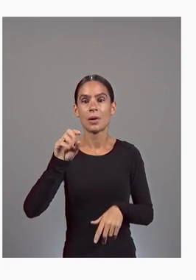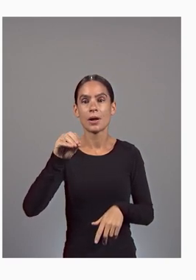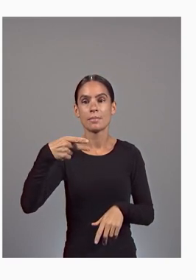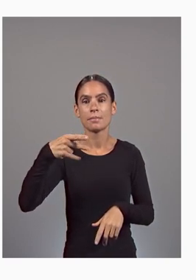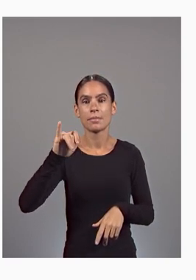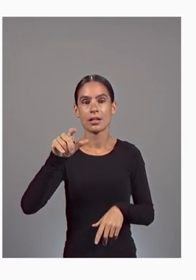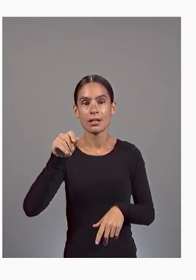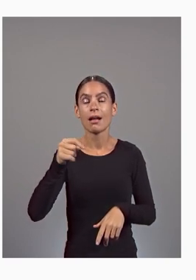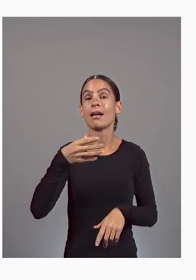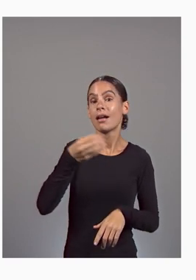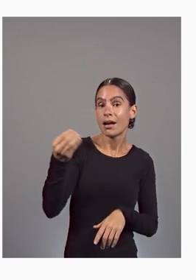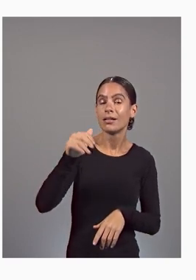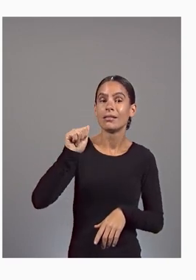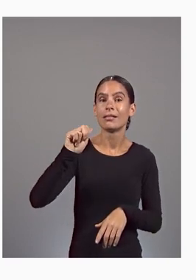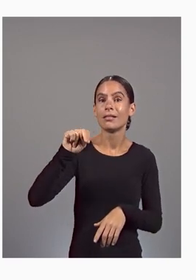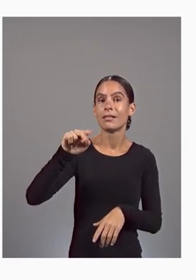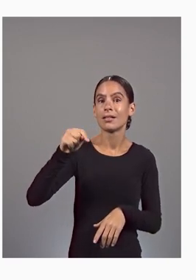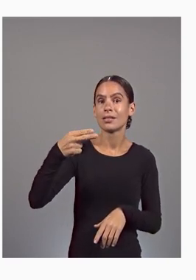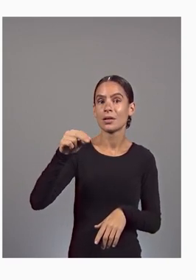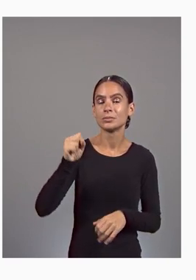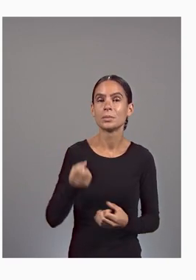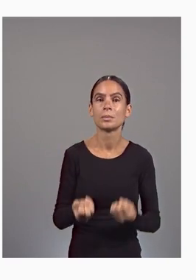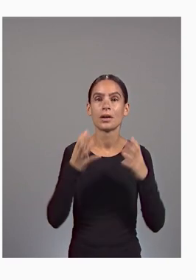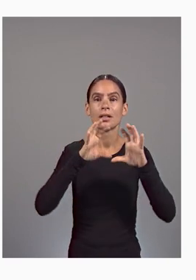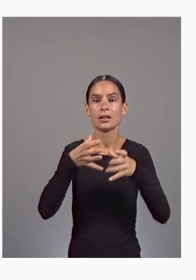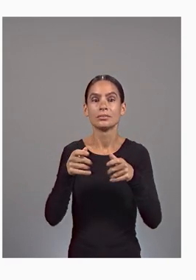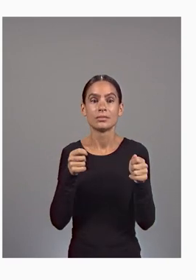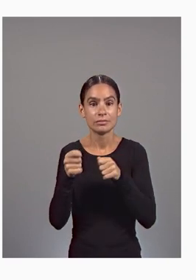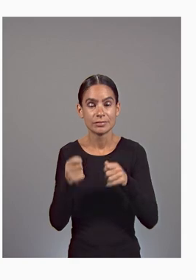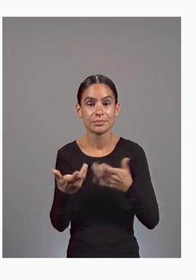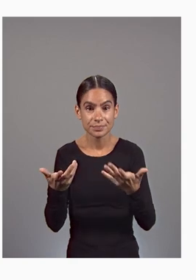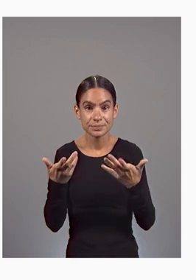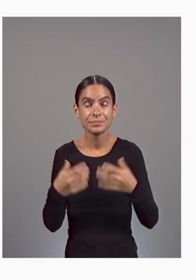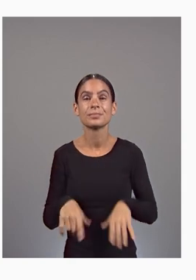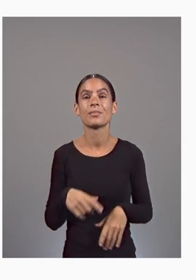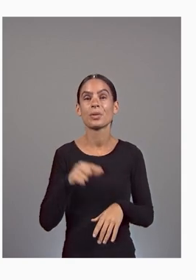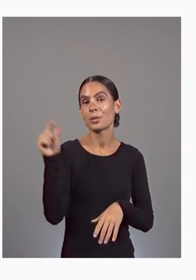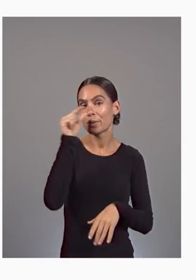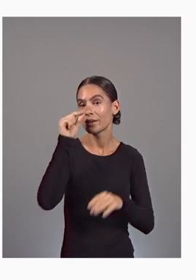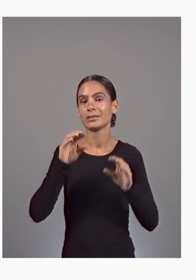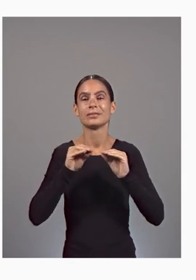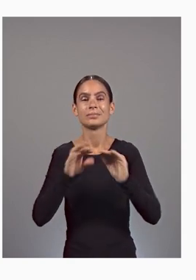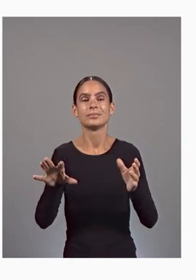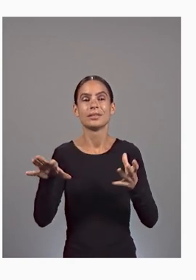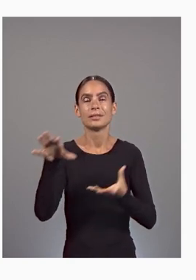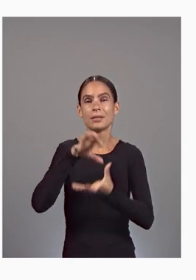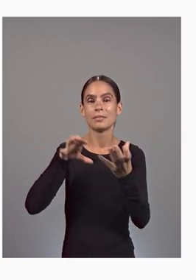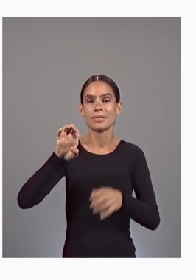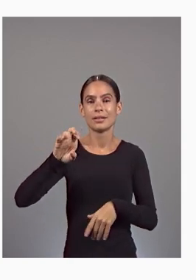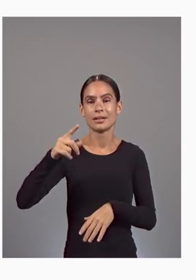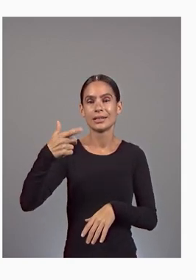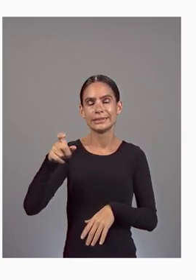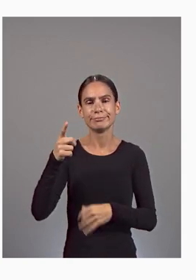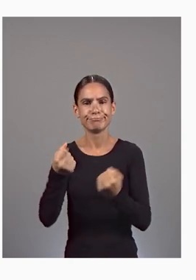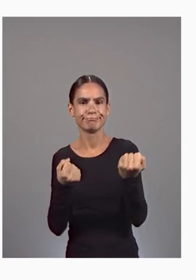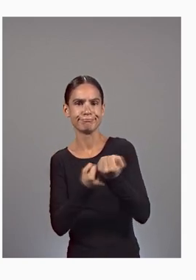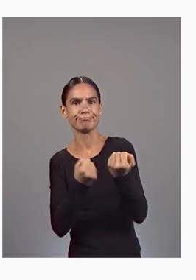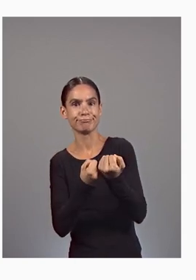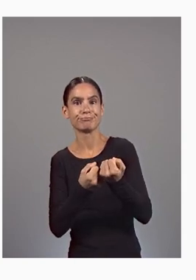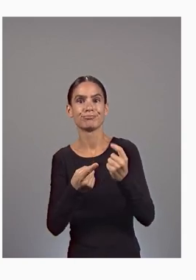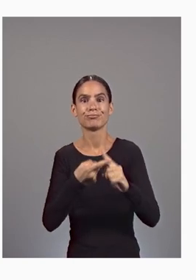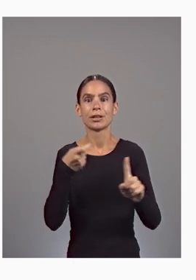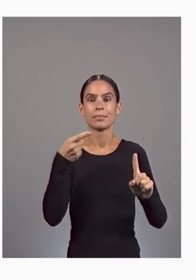To bring you edge computing, Google distributed cloud edge, powered by Anthos,